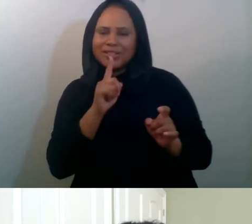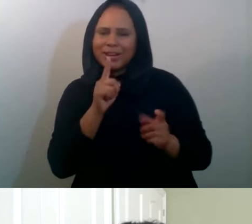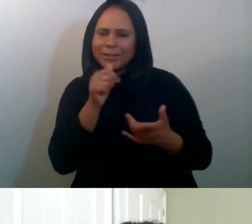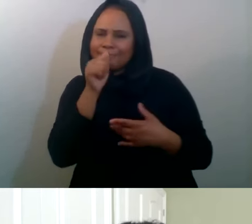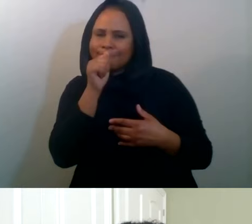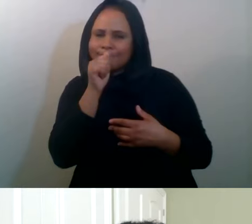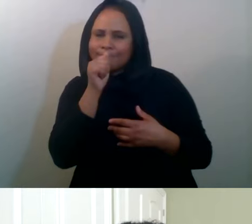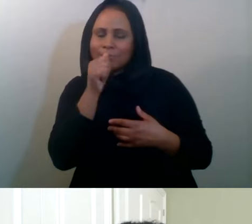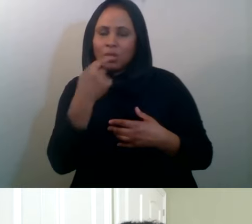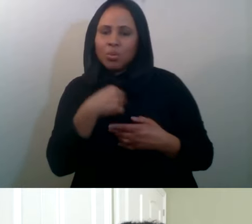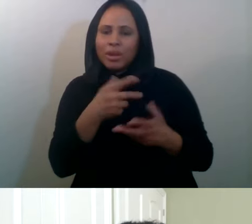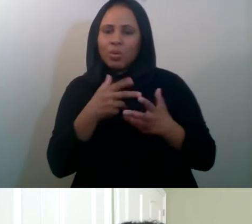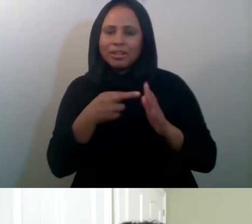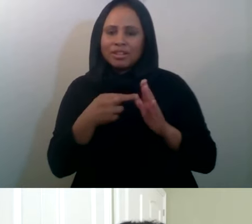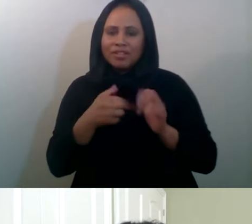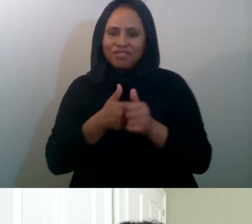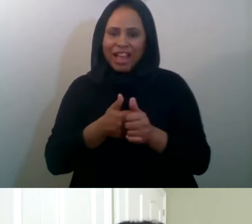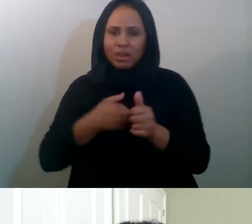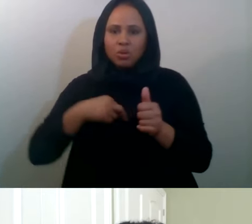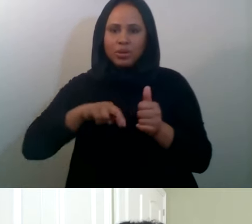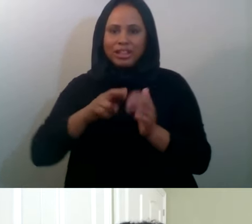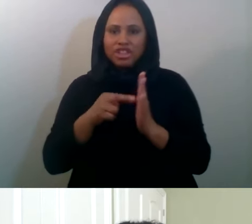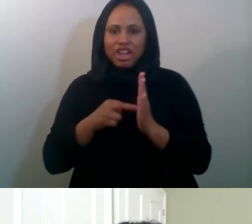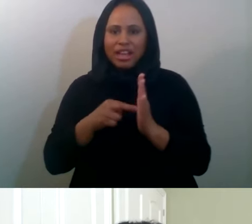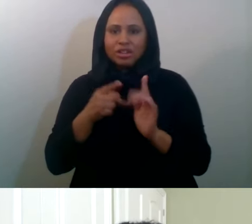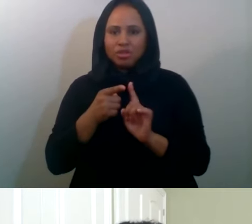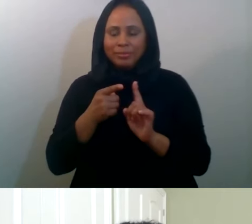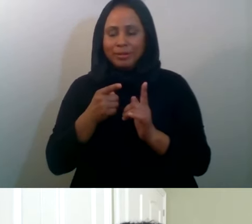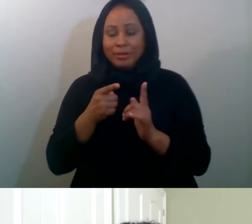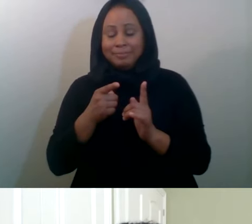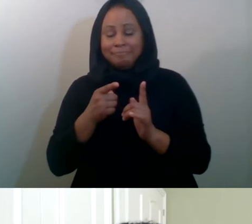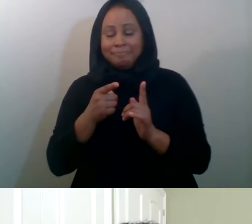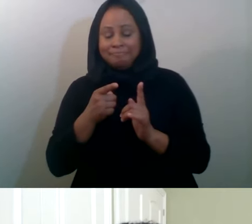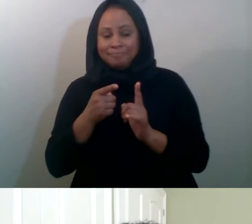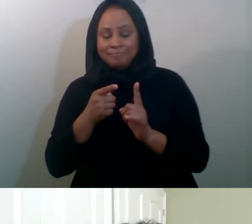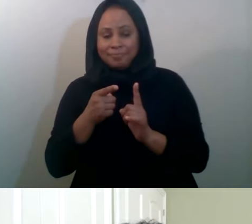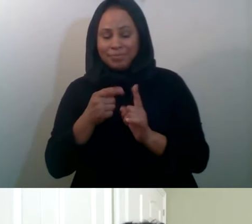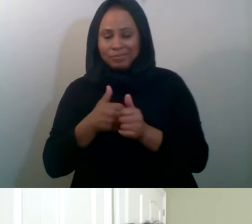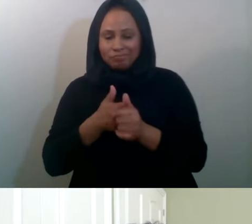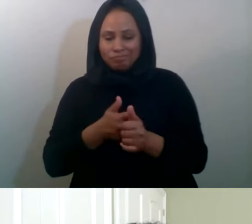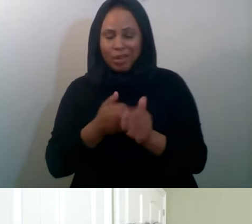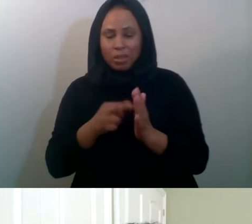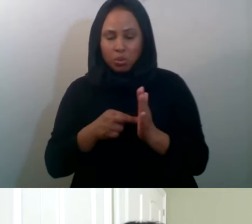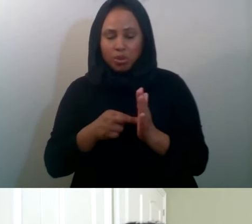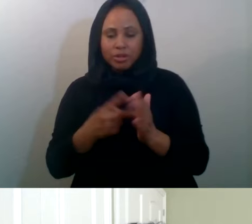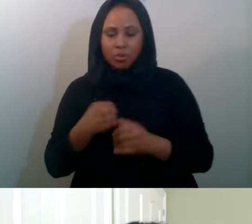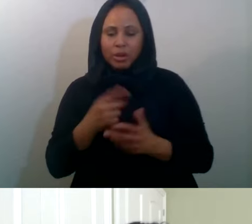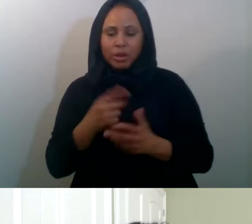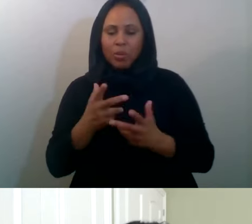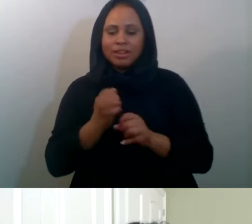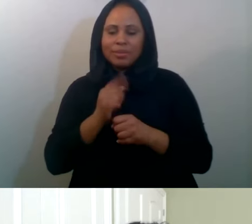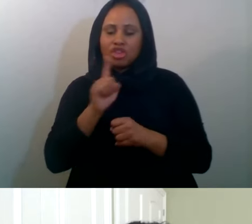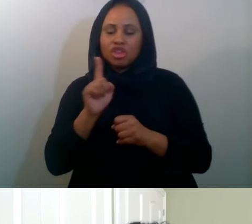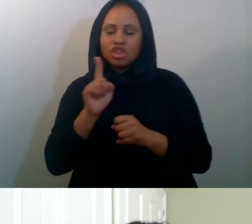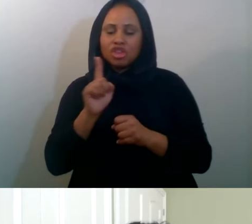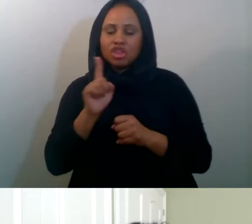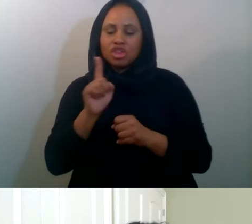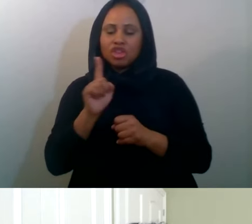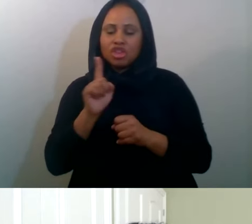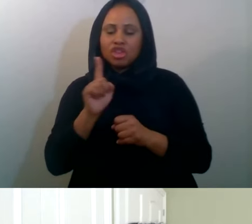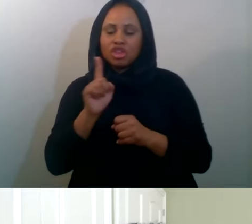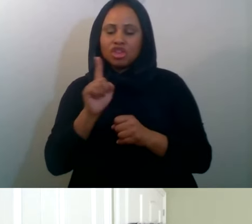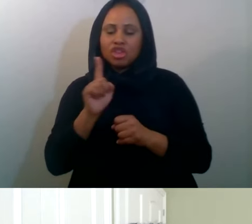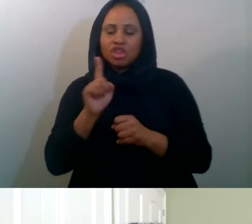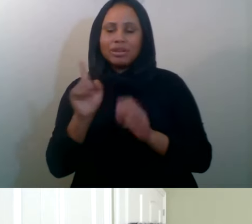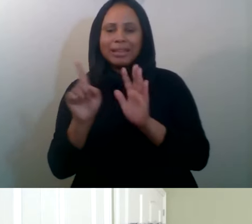having our imam there to make sure that we are distributing funds in a religious manner that is approved is